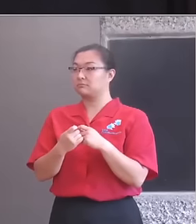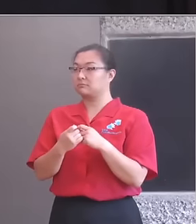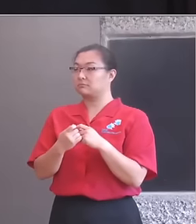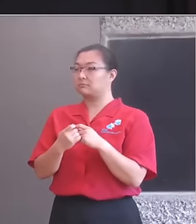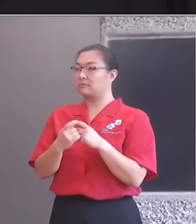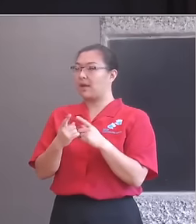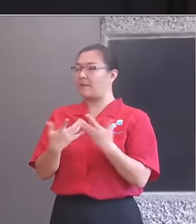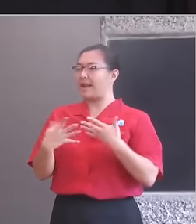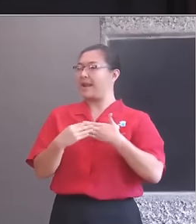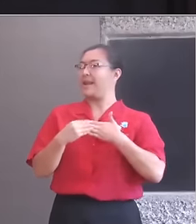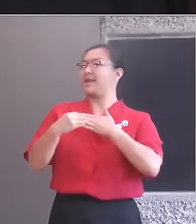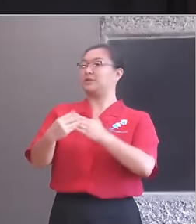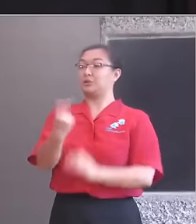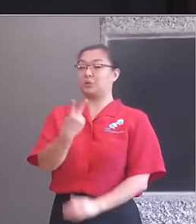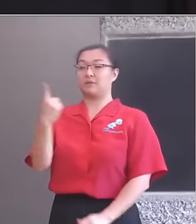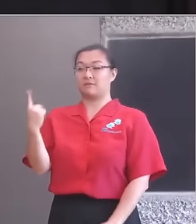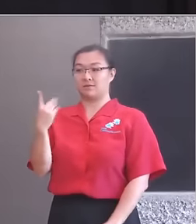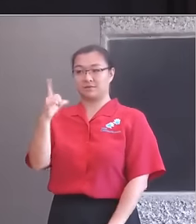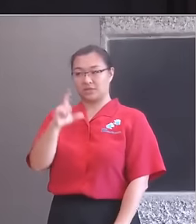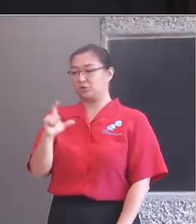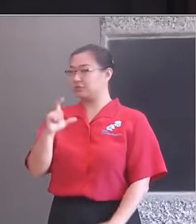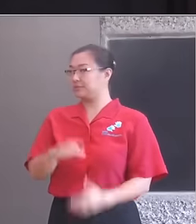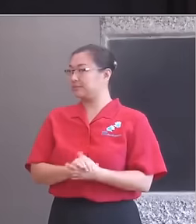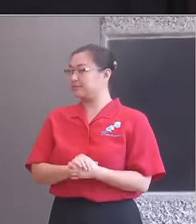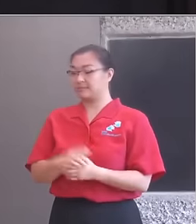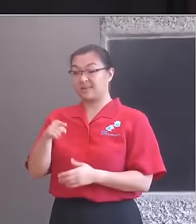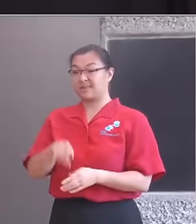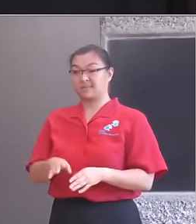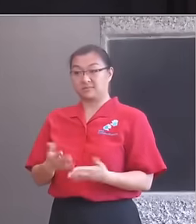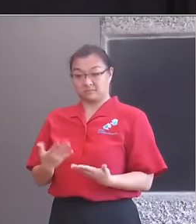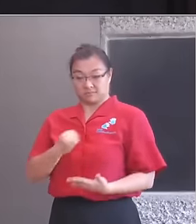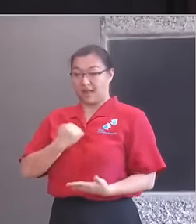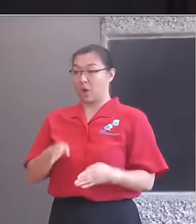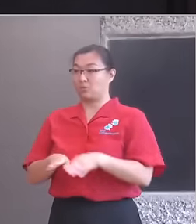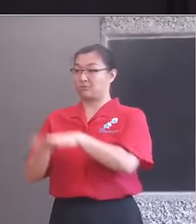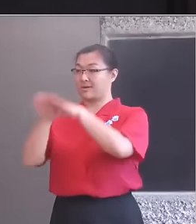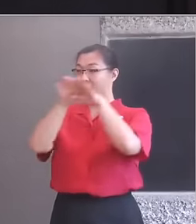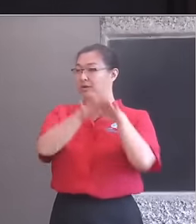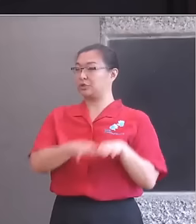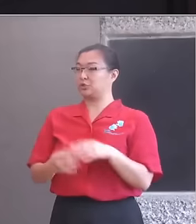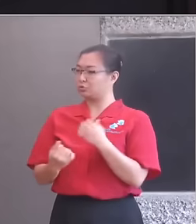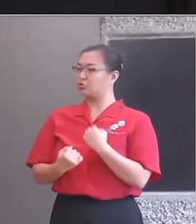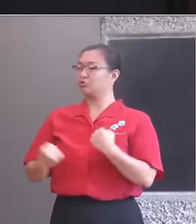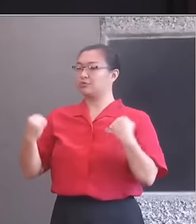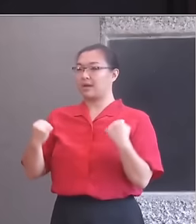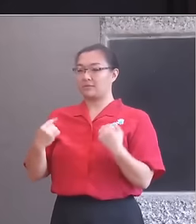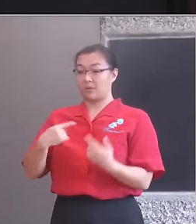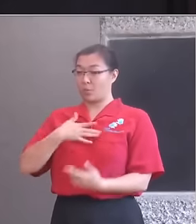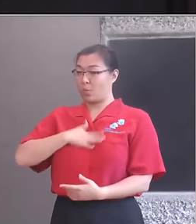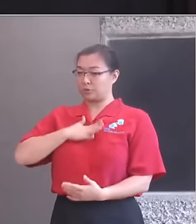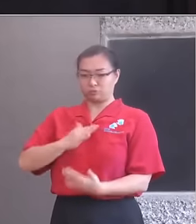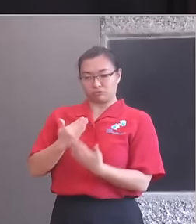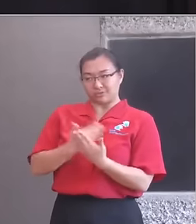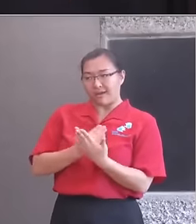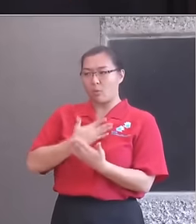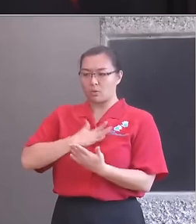Manchester cotton. This is a national strength that this government has every intention of protecting and